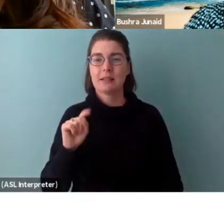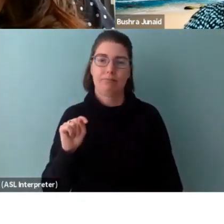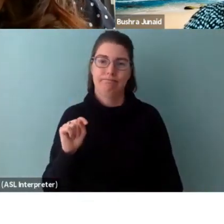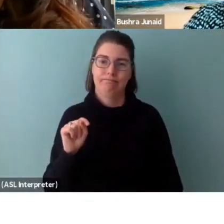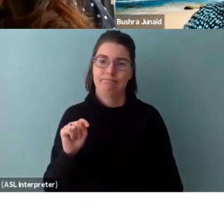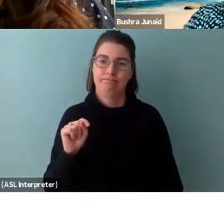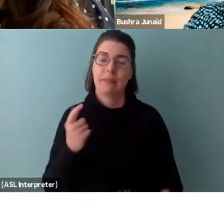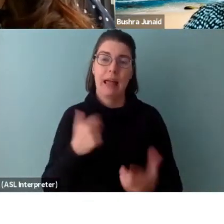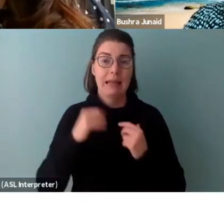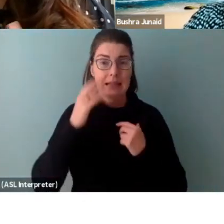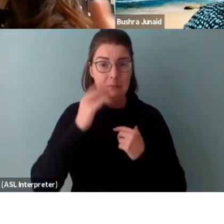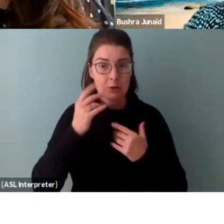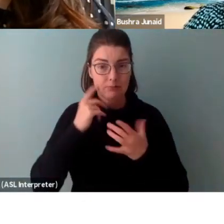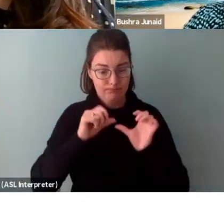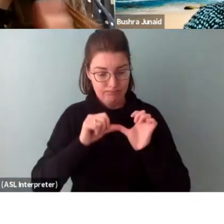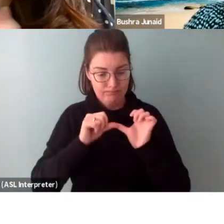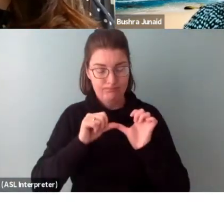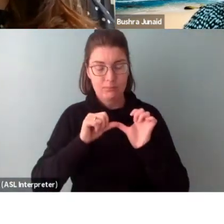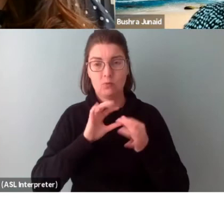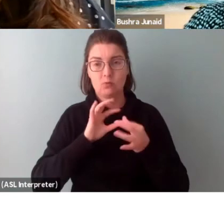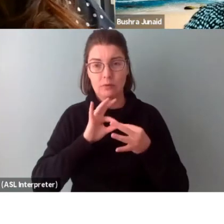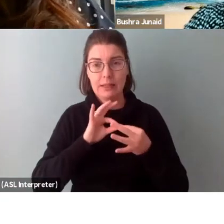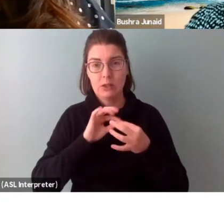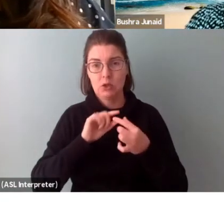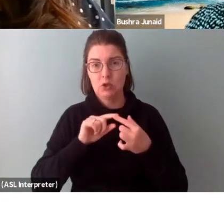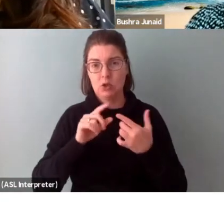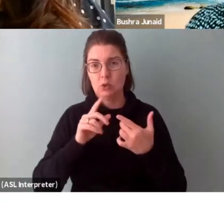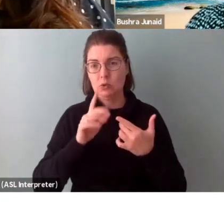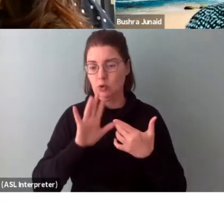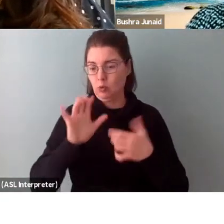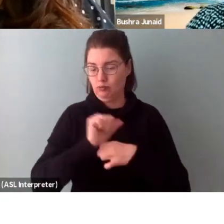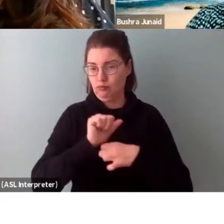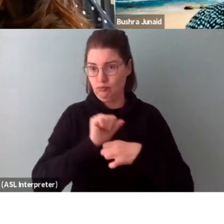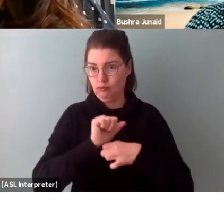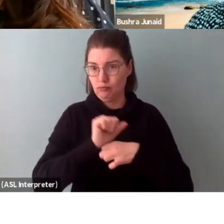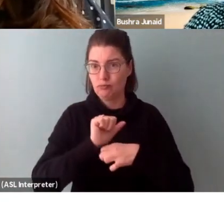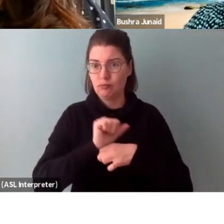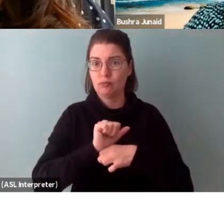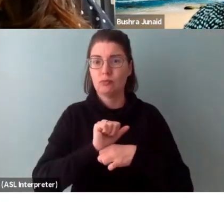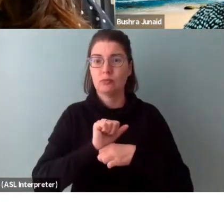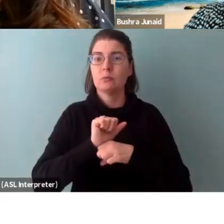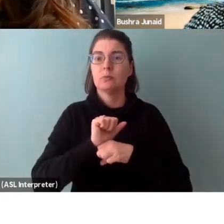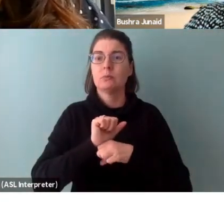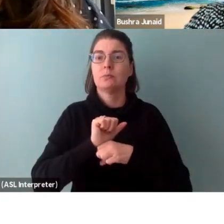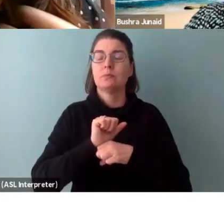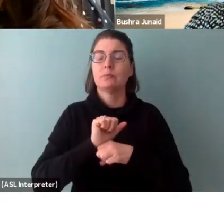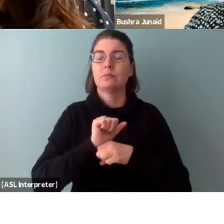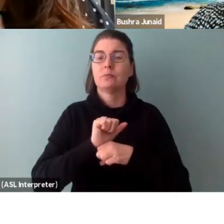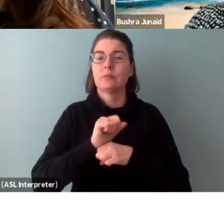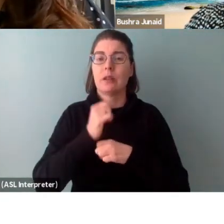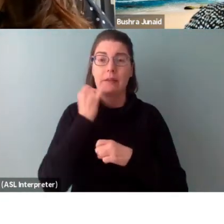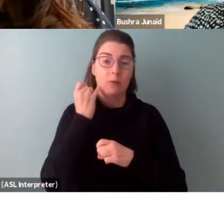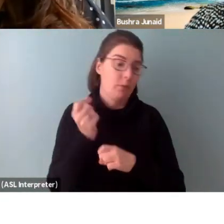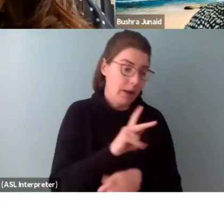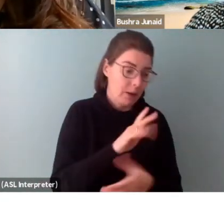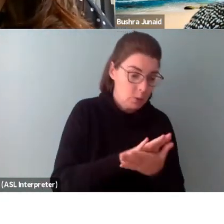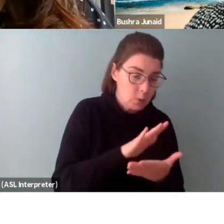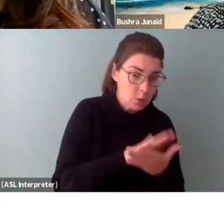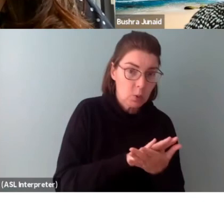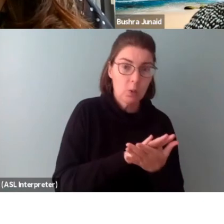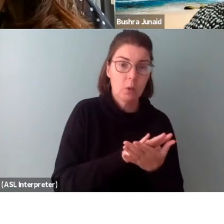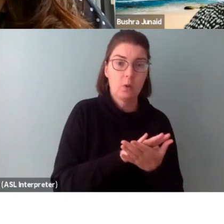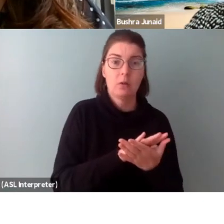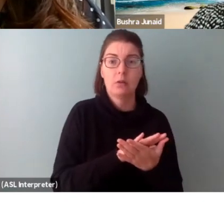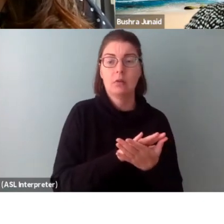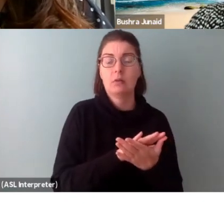to have within the span of your career, and if you've gone back to school in particular